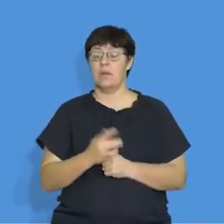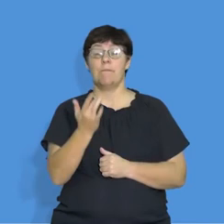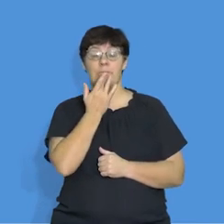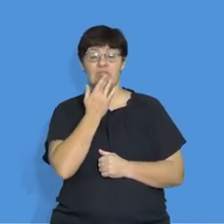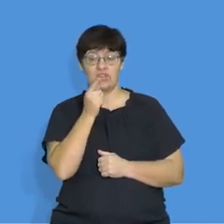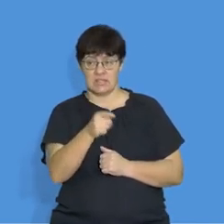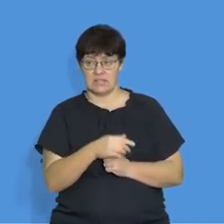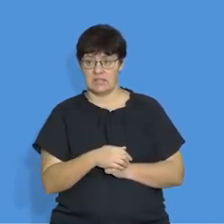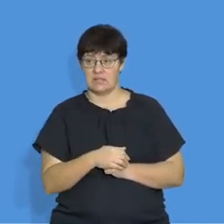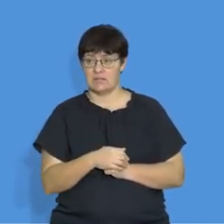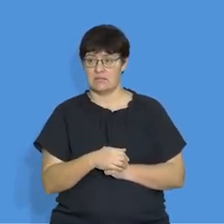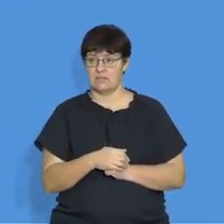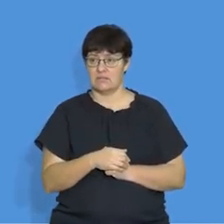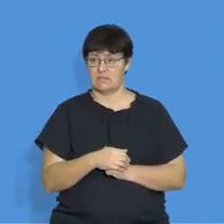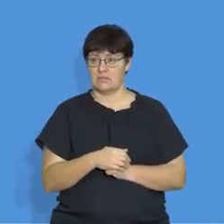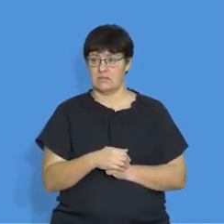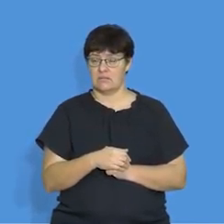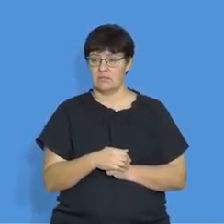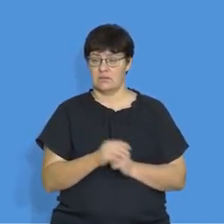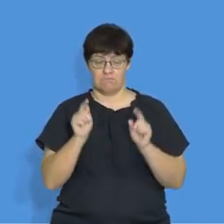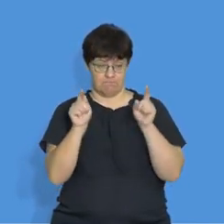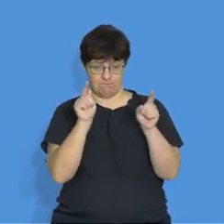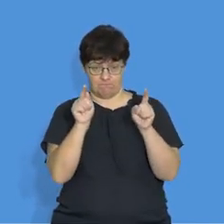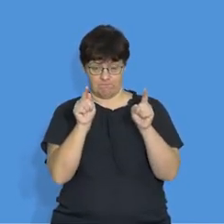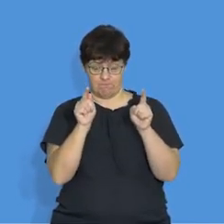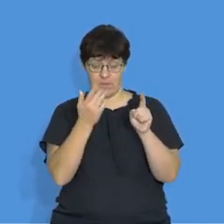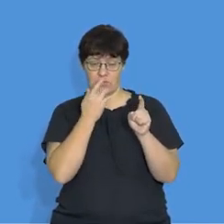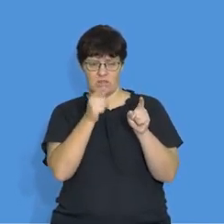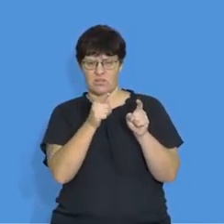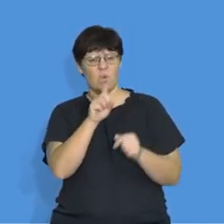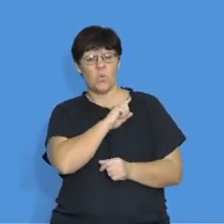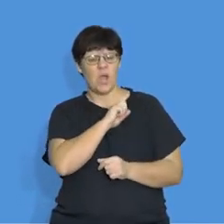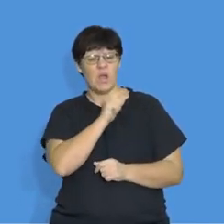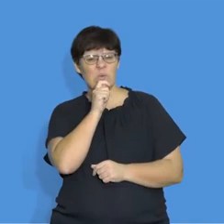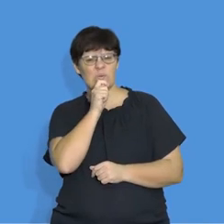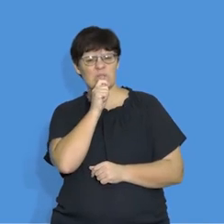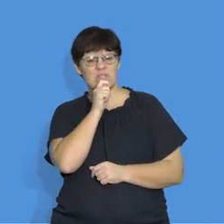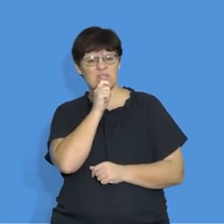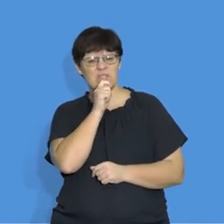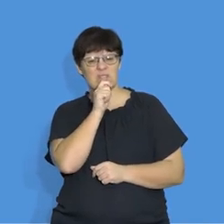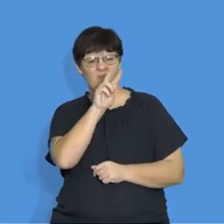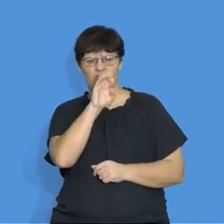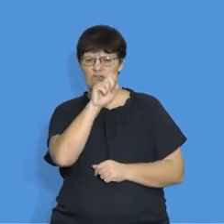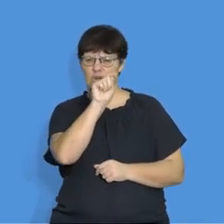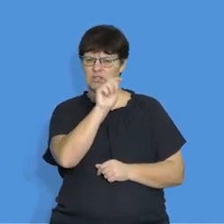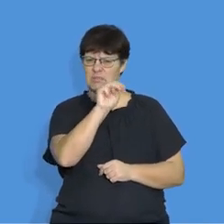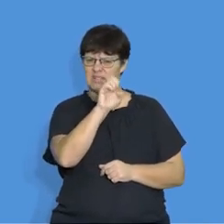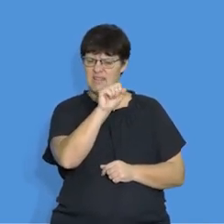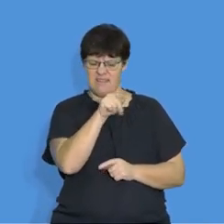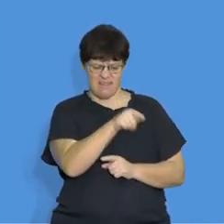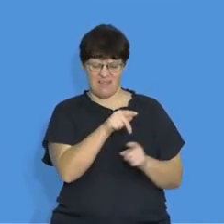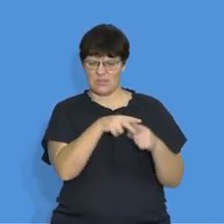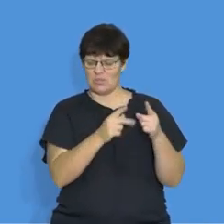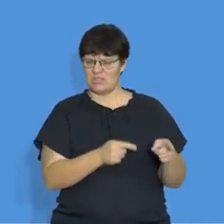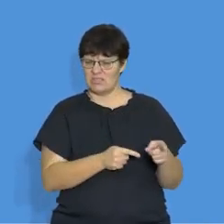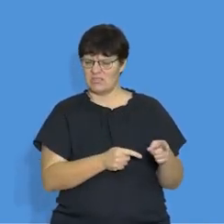we'll connect the voltmeter and take the readings, okay? Why do we use the voltmeter? Actually, we connect